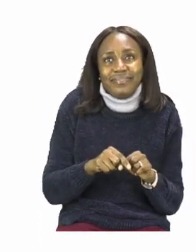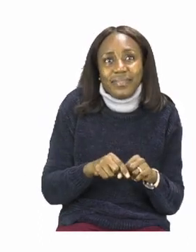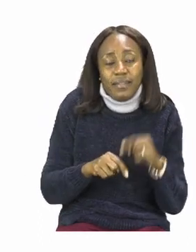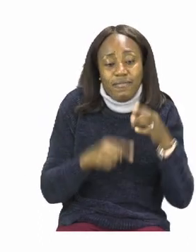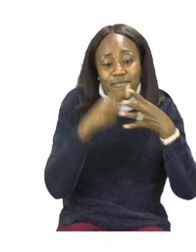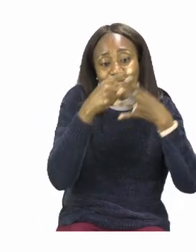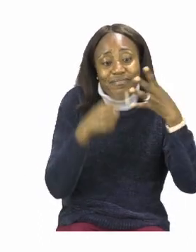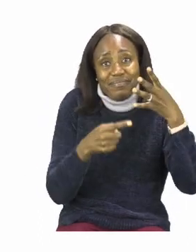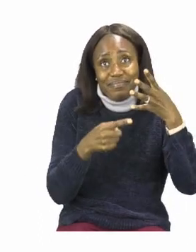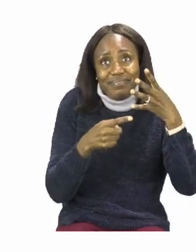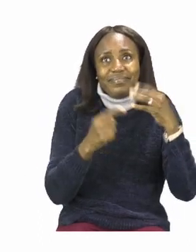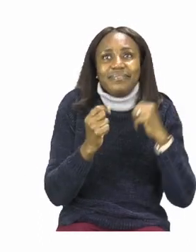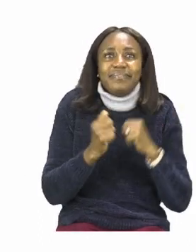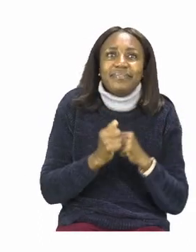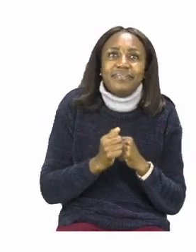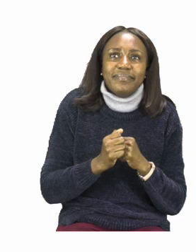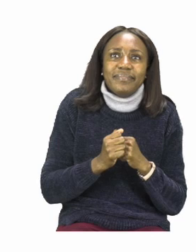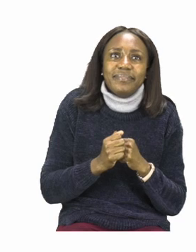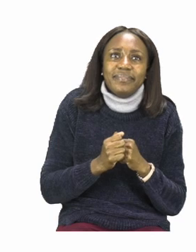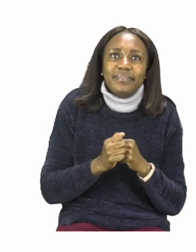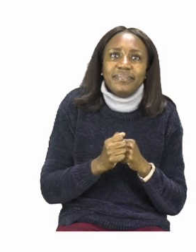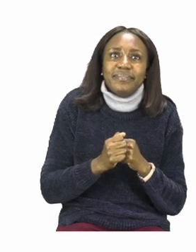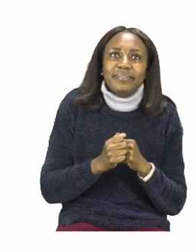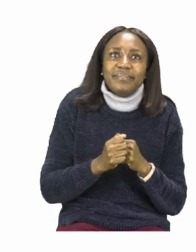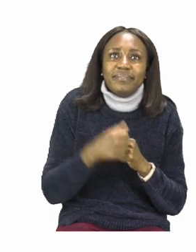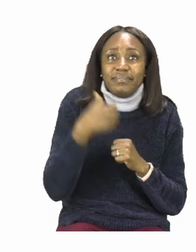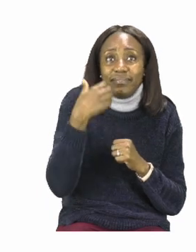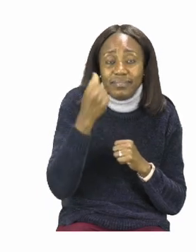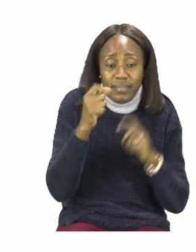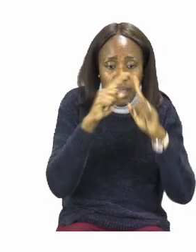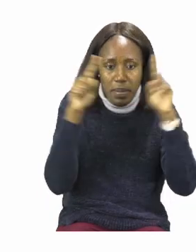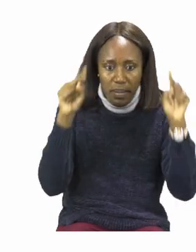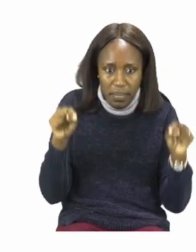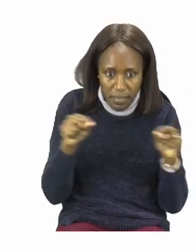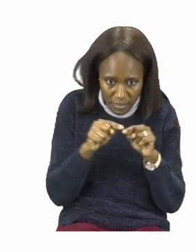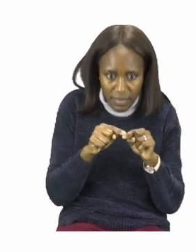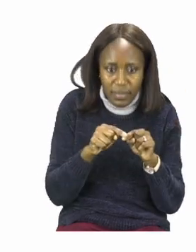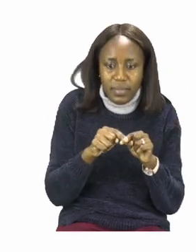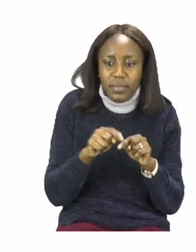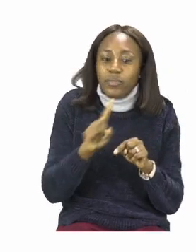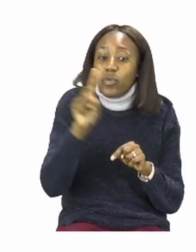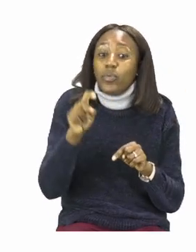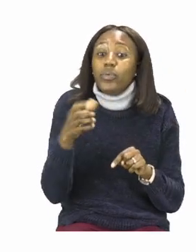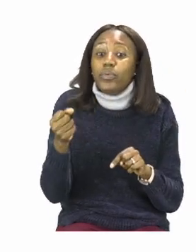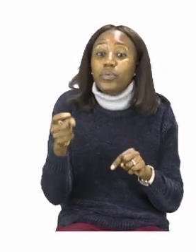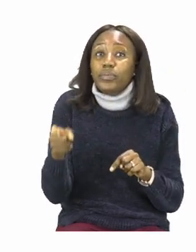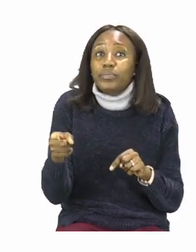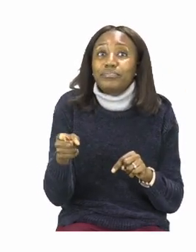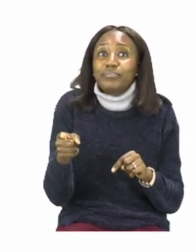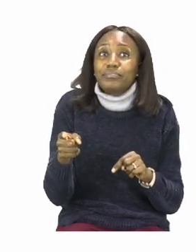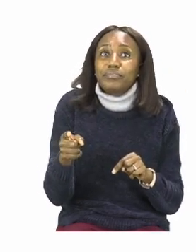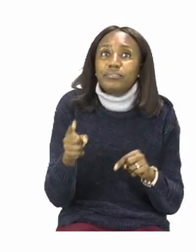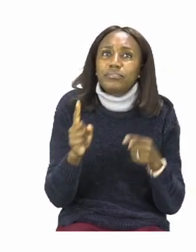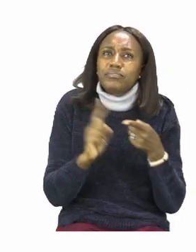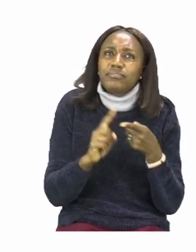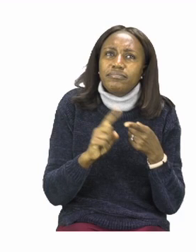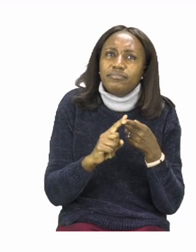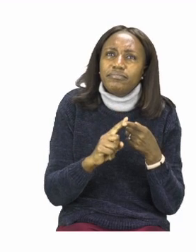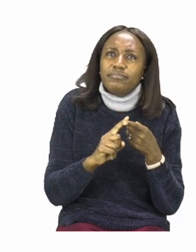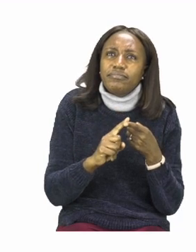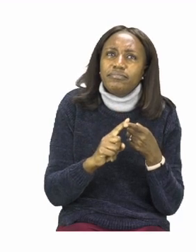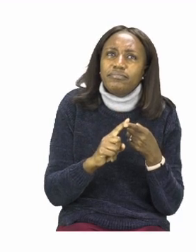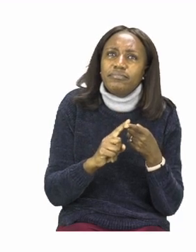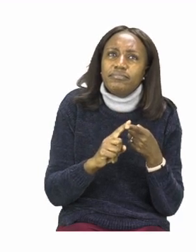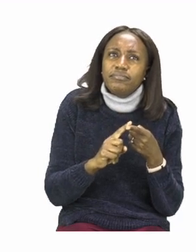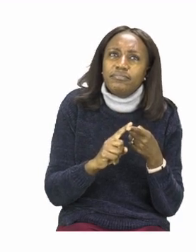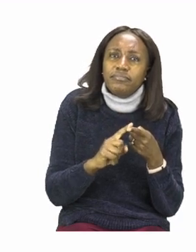shapes and then we have some questions to answer. The first part of our questions is to complete what